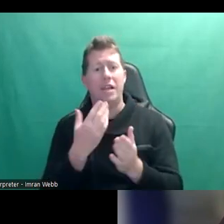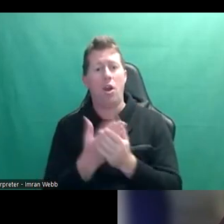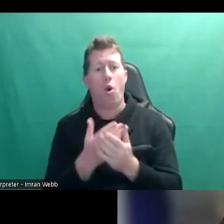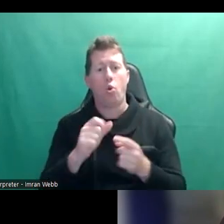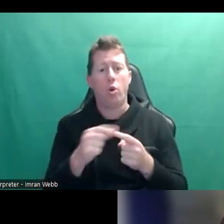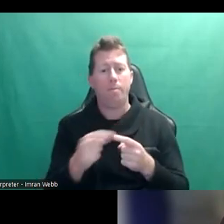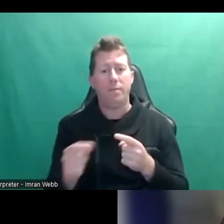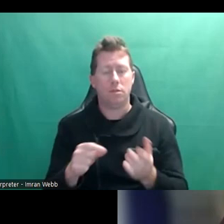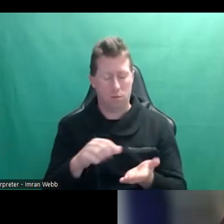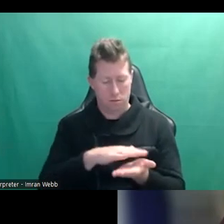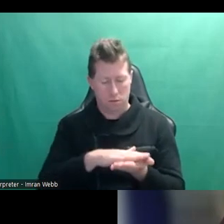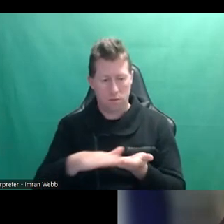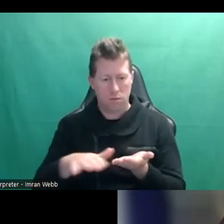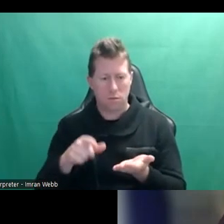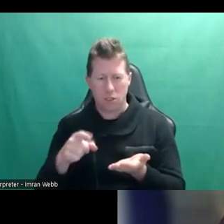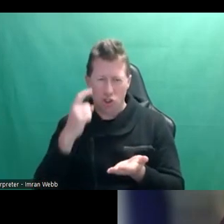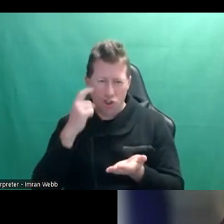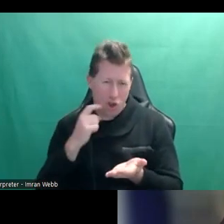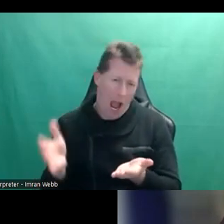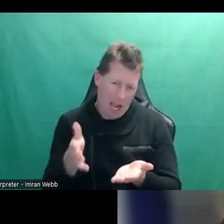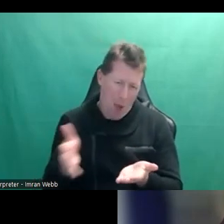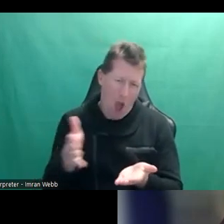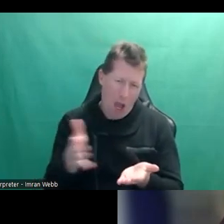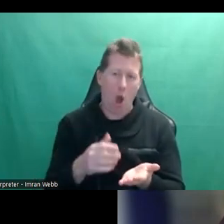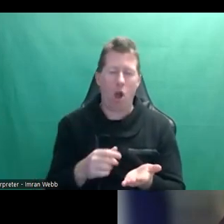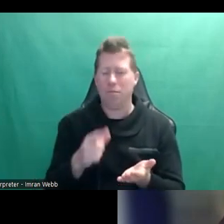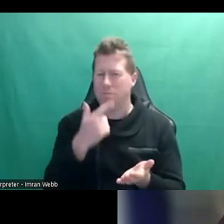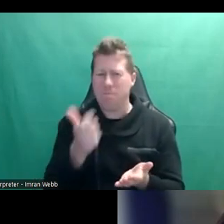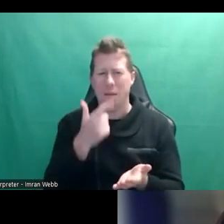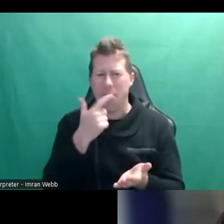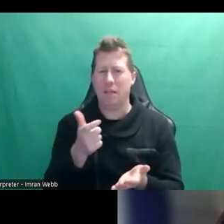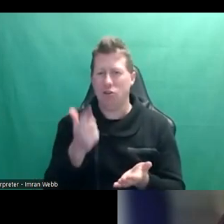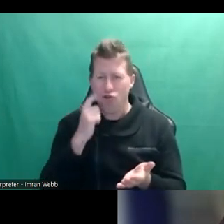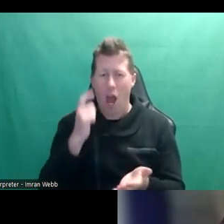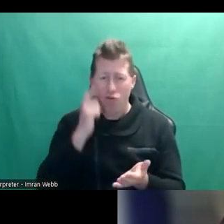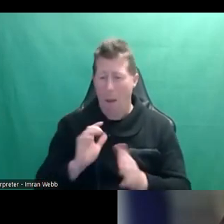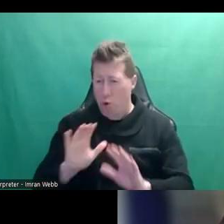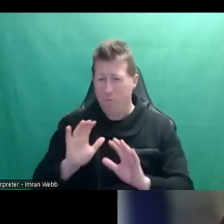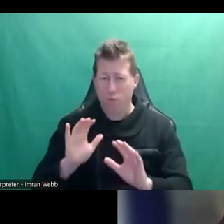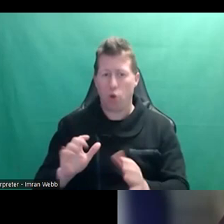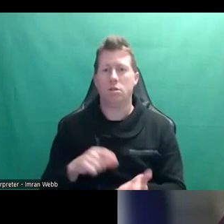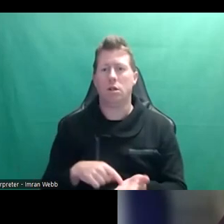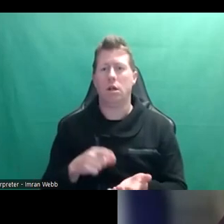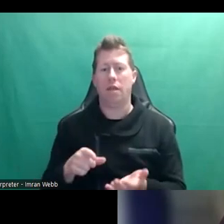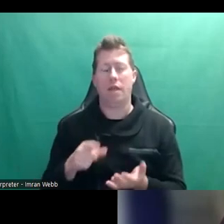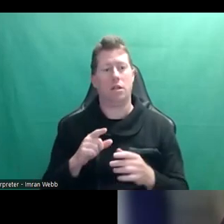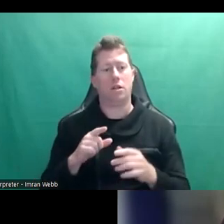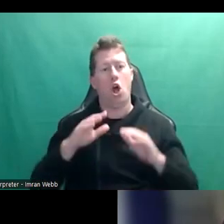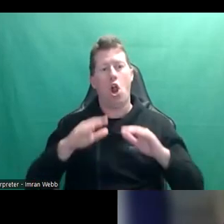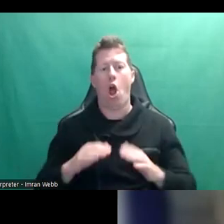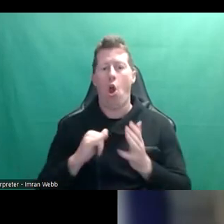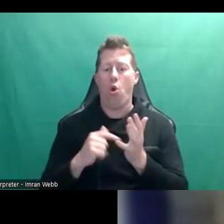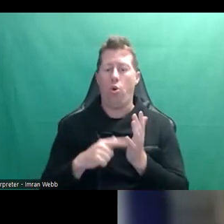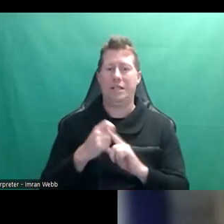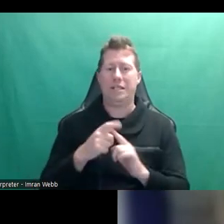I really want you to try gravy on your chips. It's really great. Try it. Try it. It's awesome. So in that low stakes situation, the